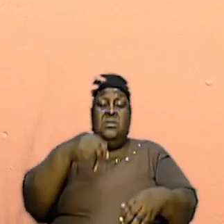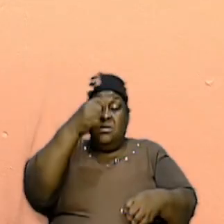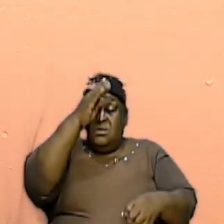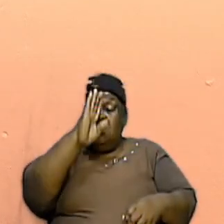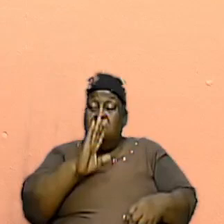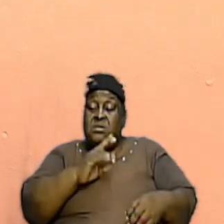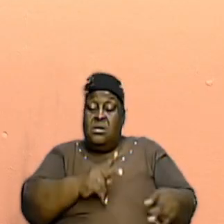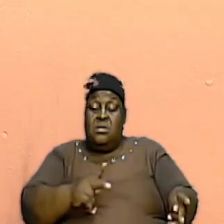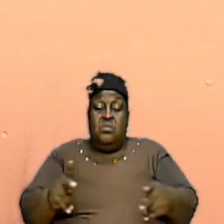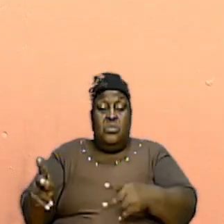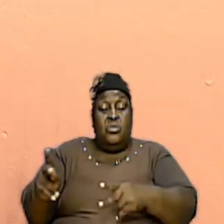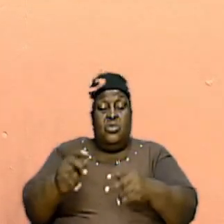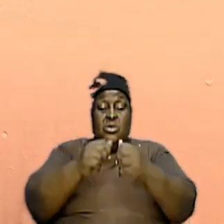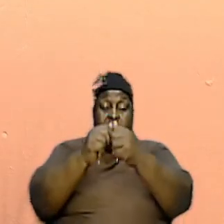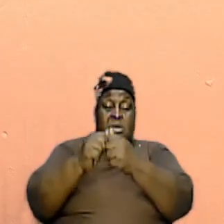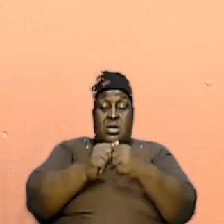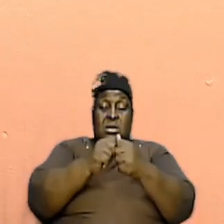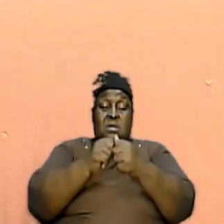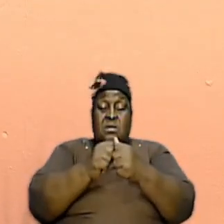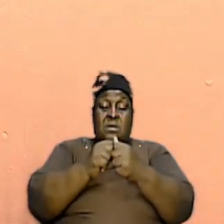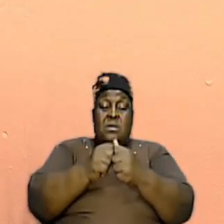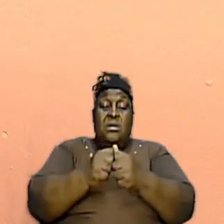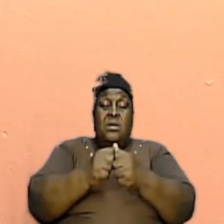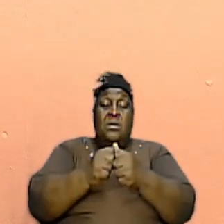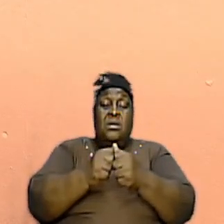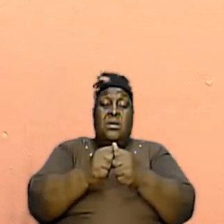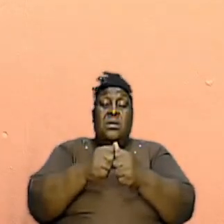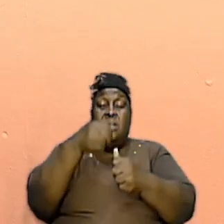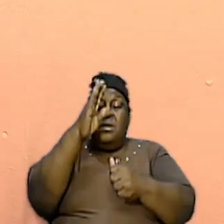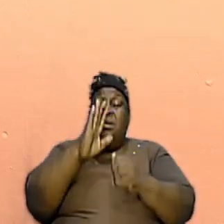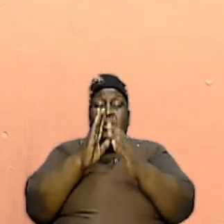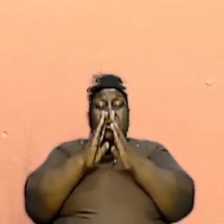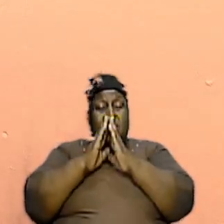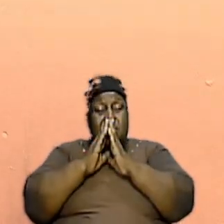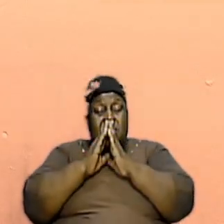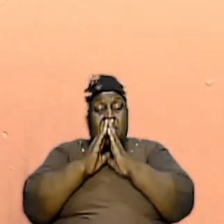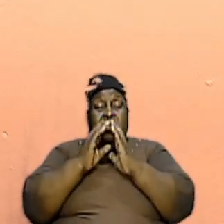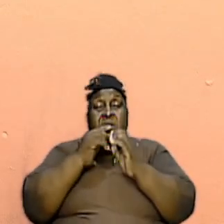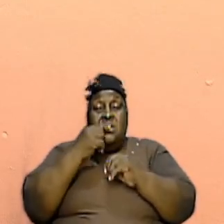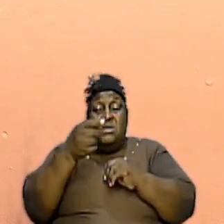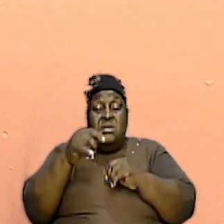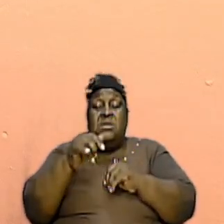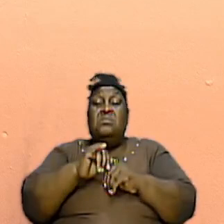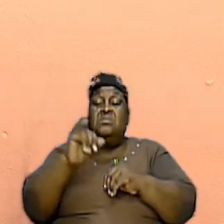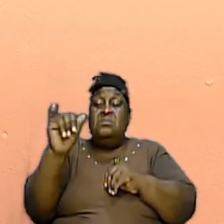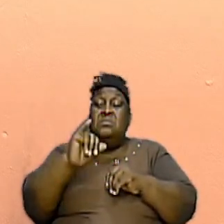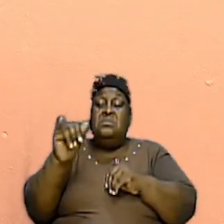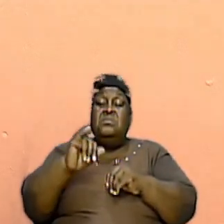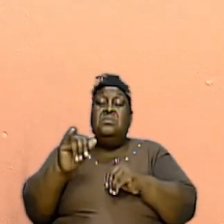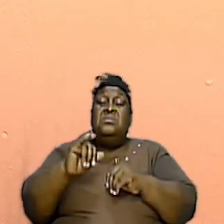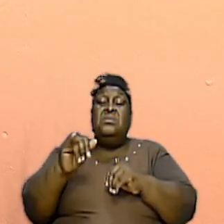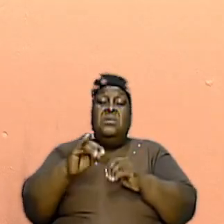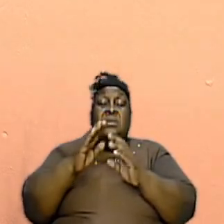that has put it together and He requires the same kind of intensity, the same